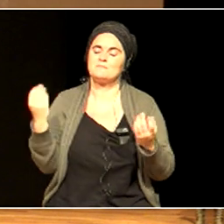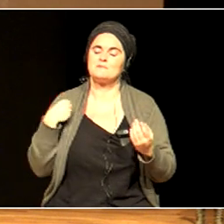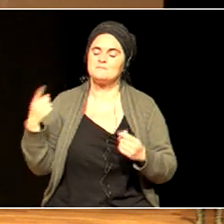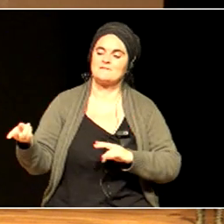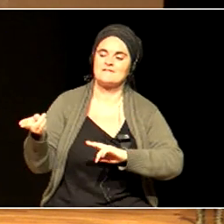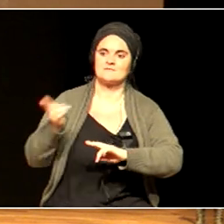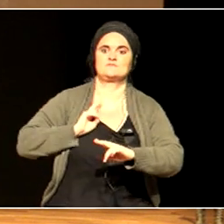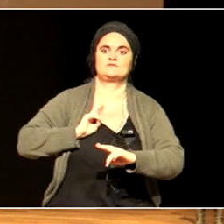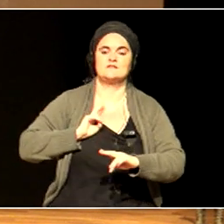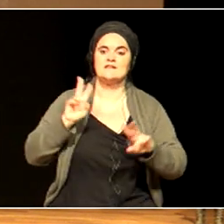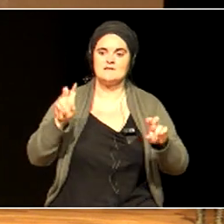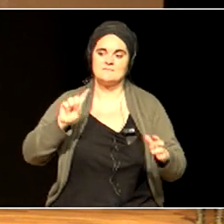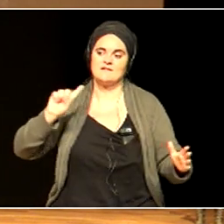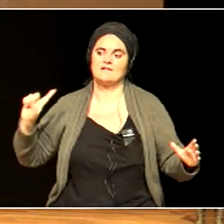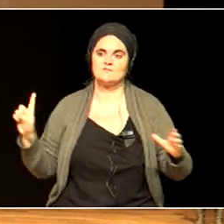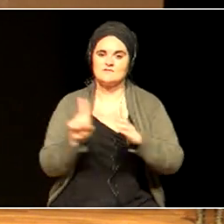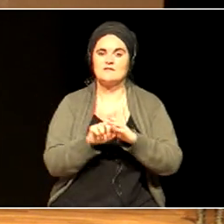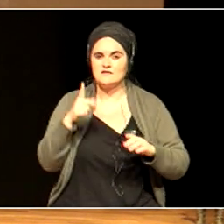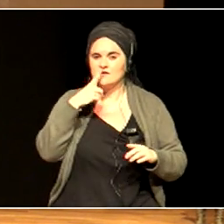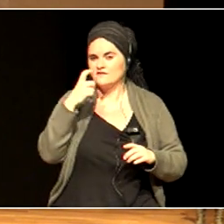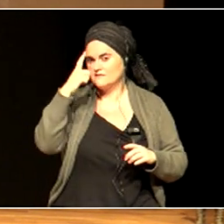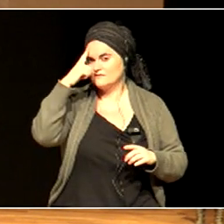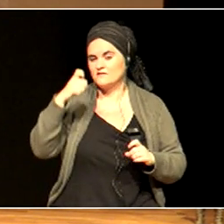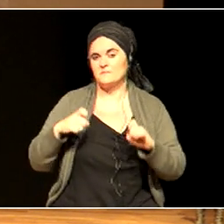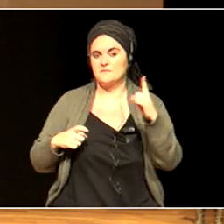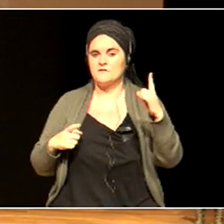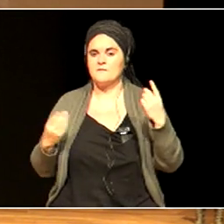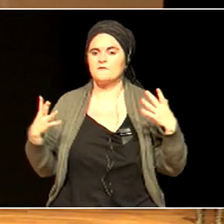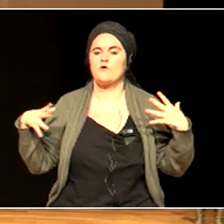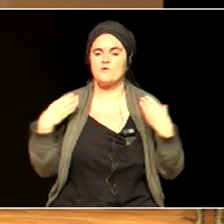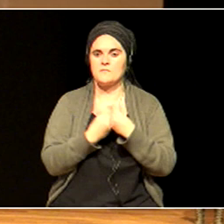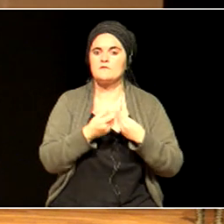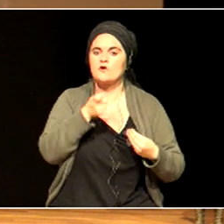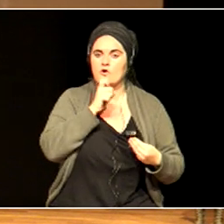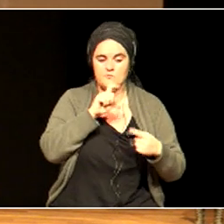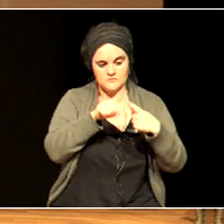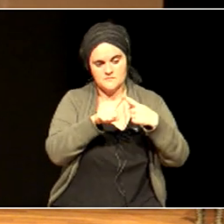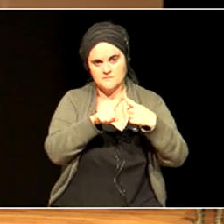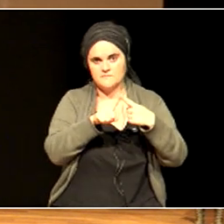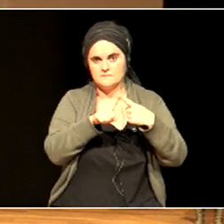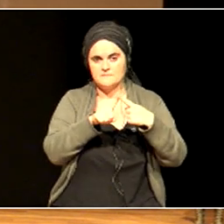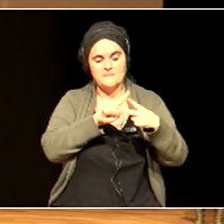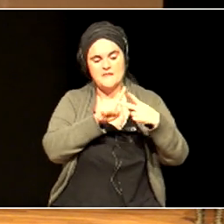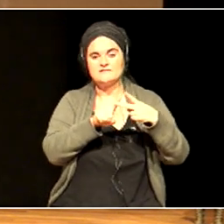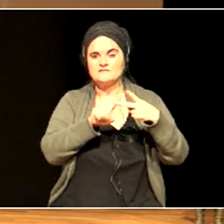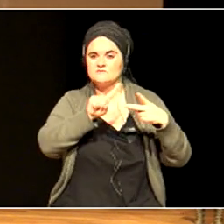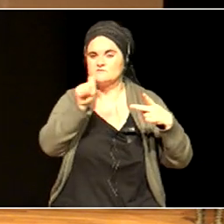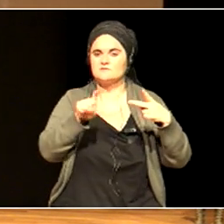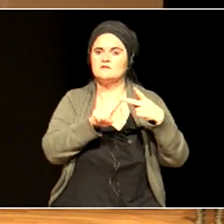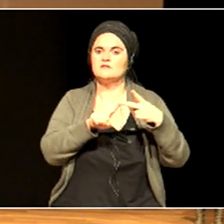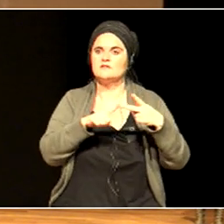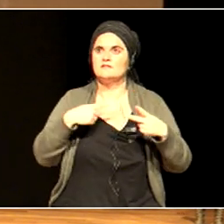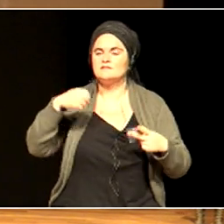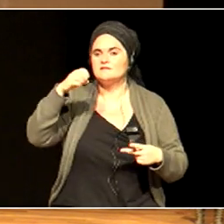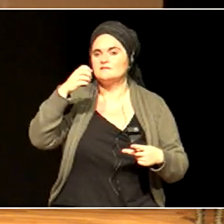How should we live together? And the second, what do we need to know to live together well?